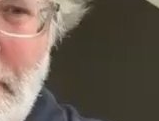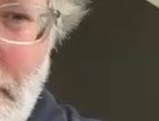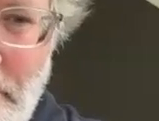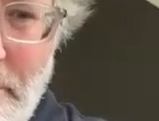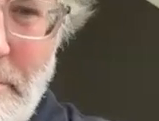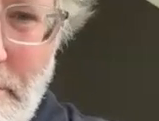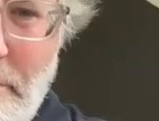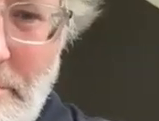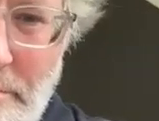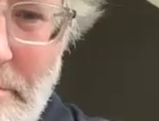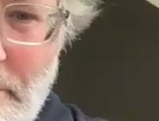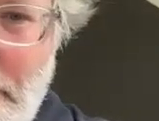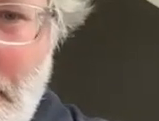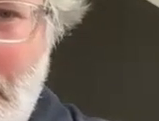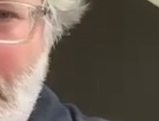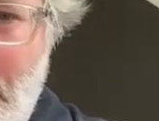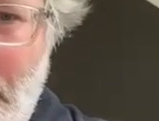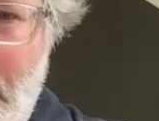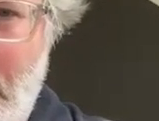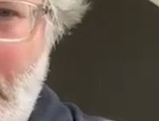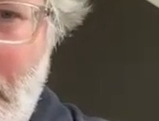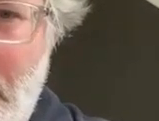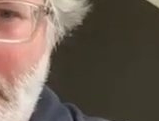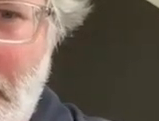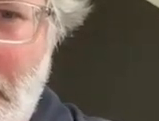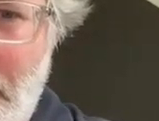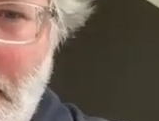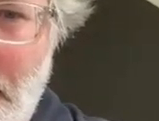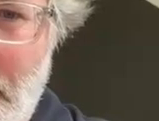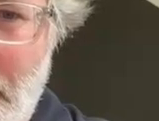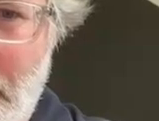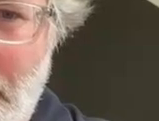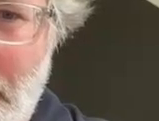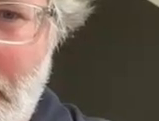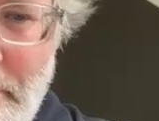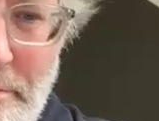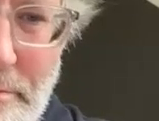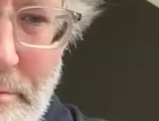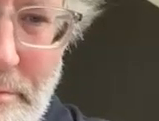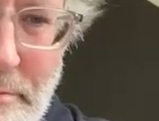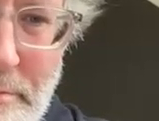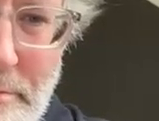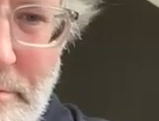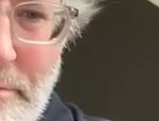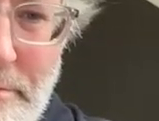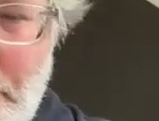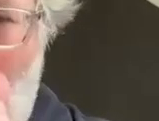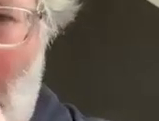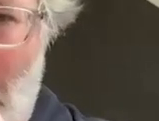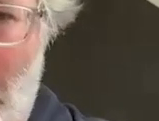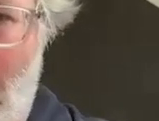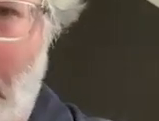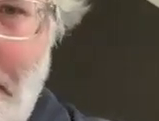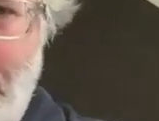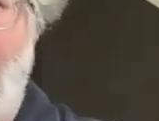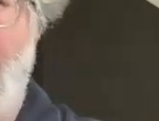um show up you know continuing to vote i can't say it enough times continuing to enforce plastic bans there